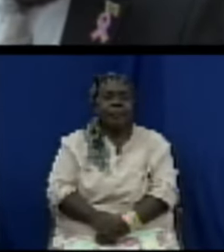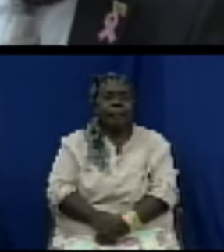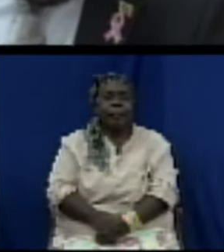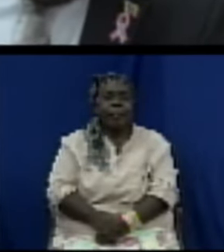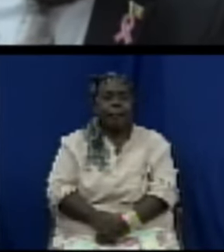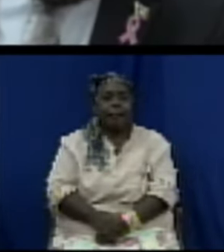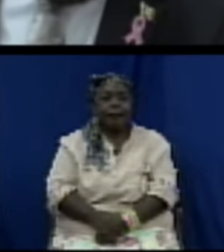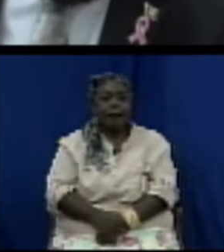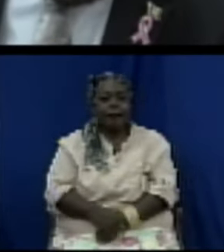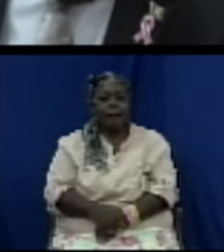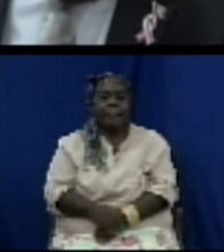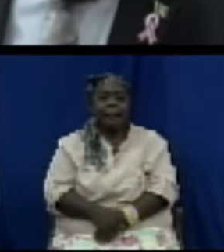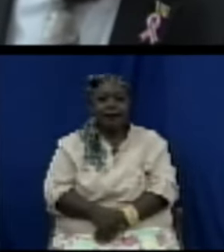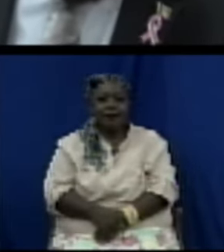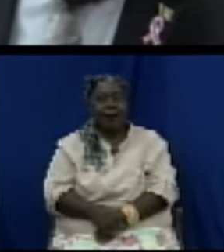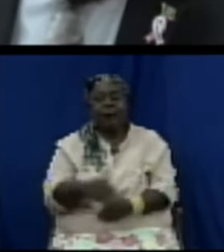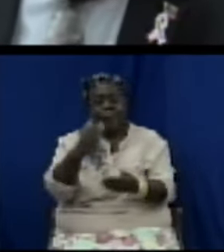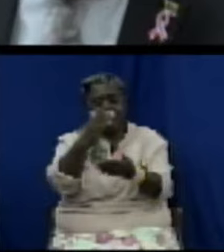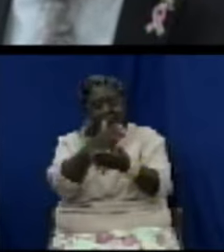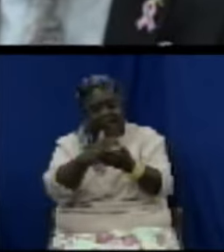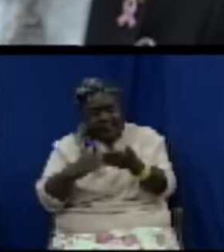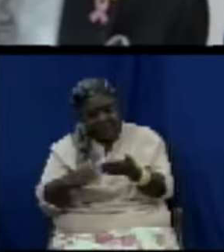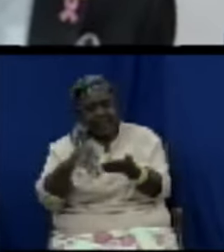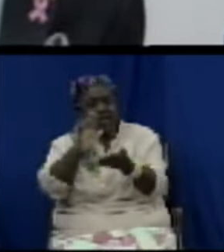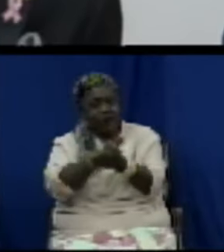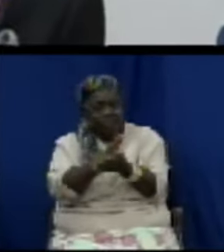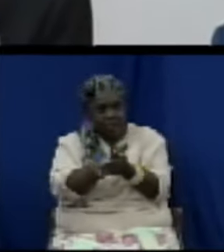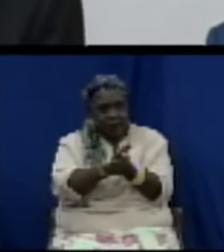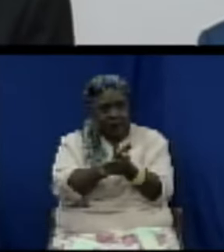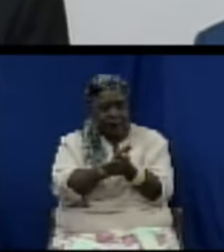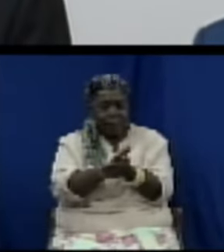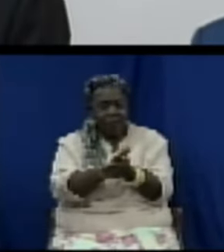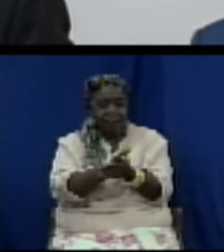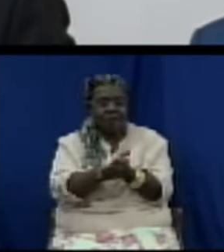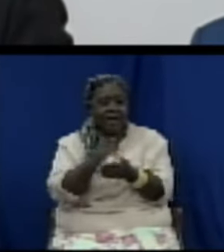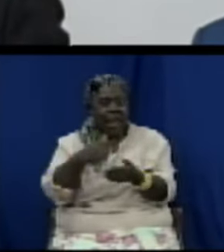section of the order paper that deals with